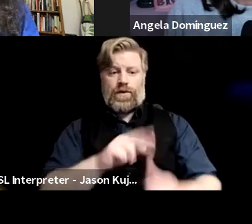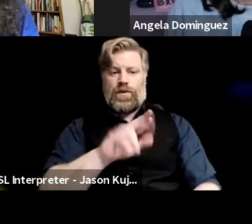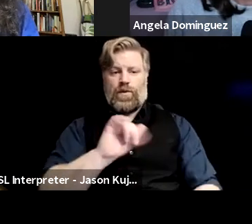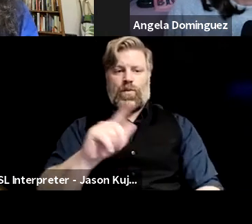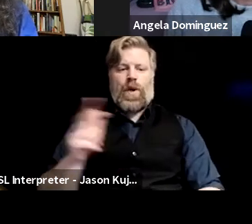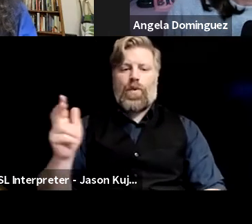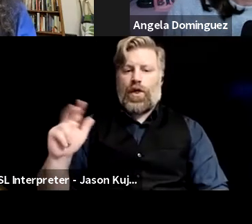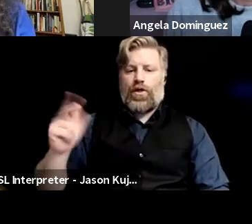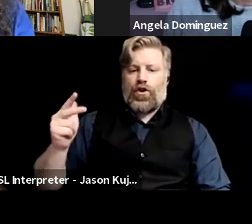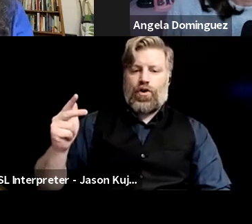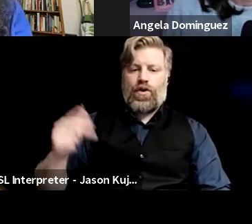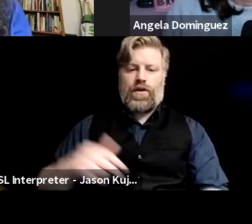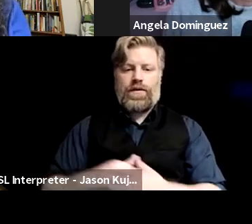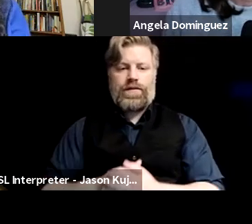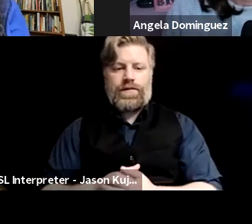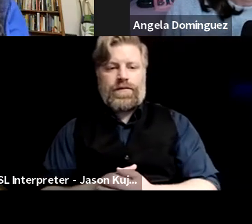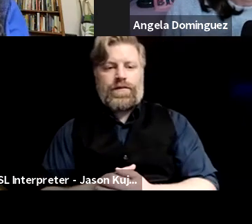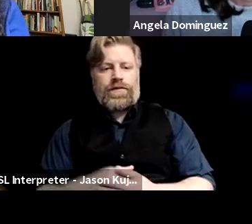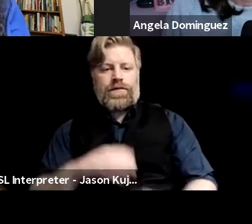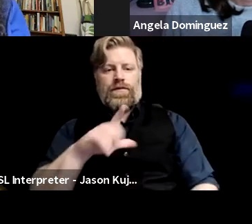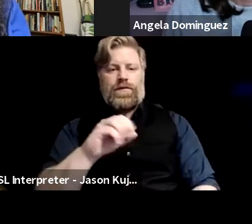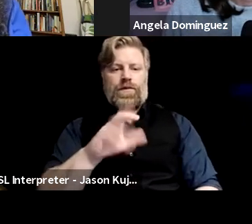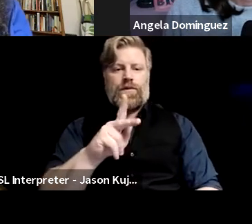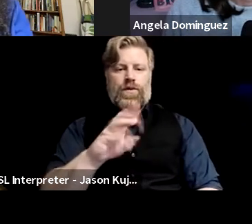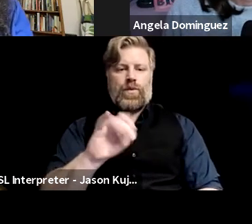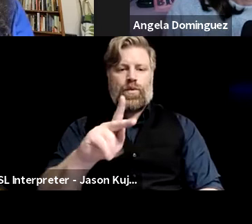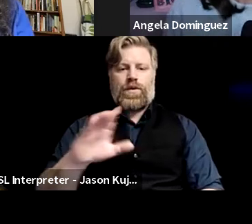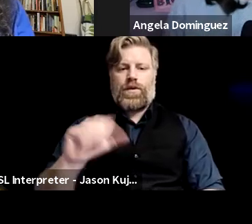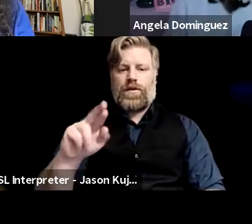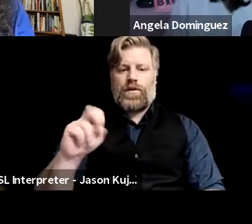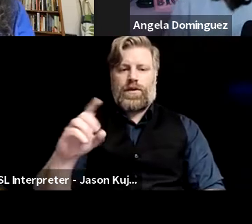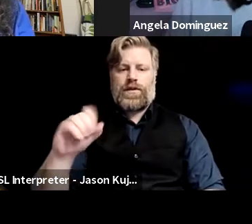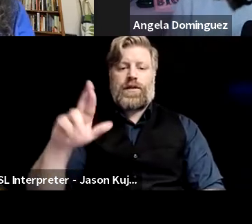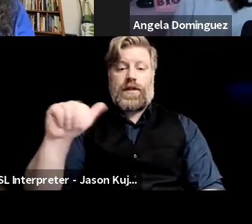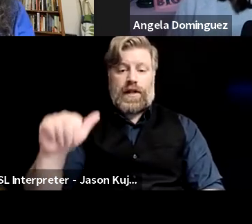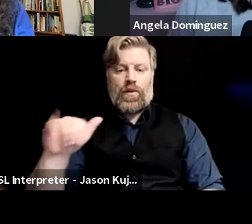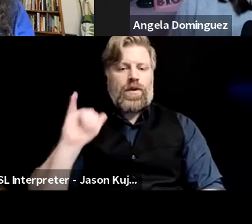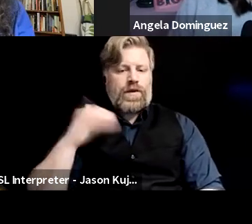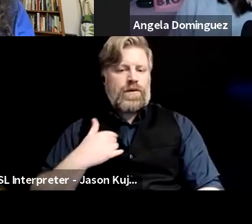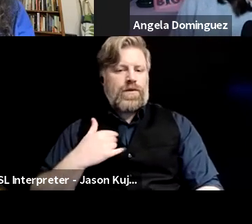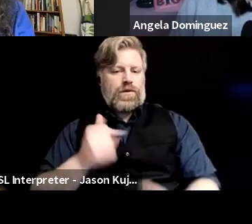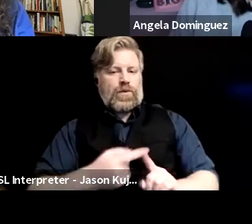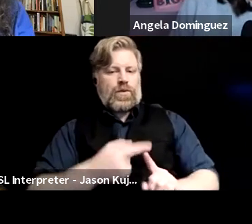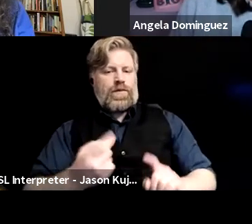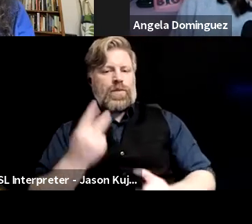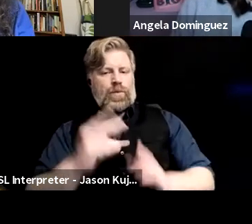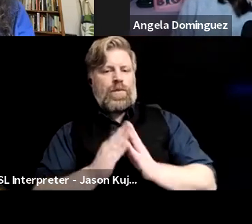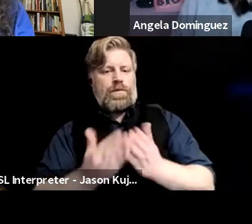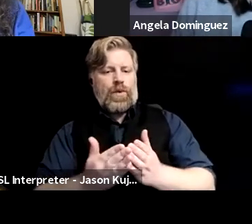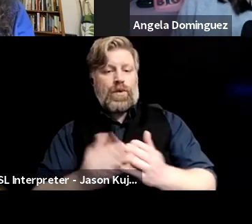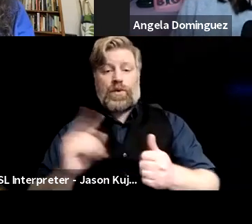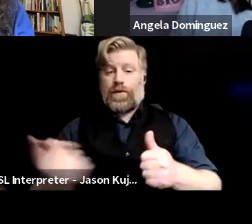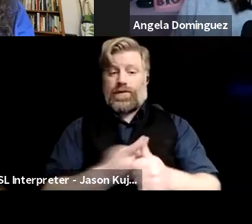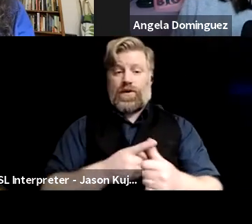Gonzalez, um, Clockwork Curandera is coming from Liam Lowe's two books in print. Um, um, and this first volume is called